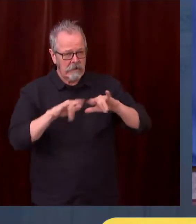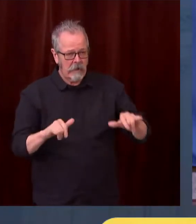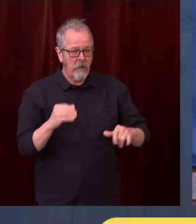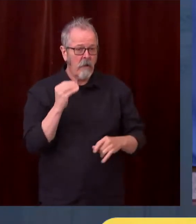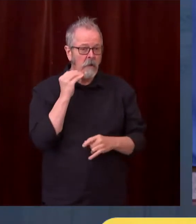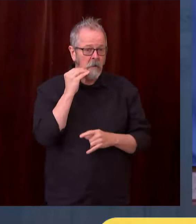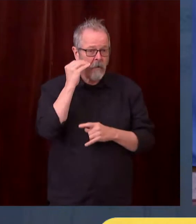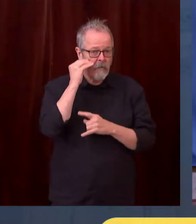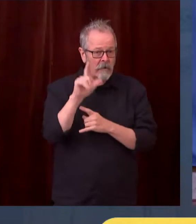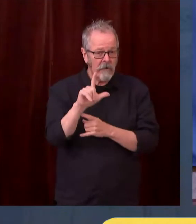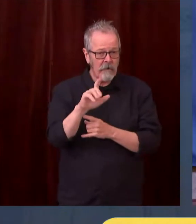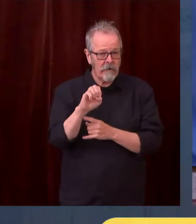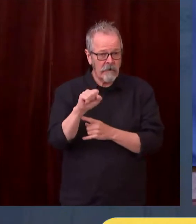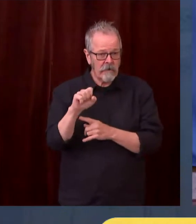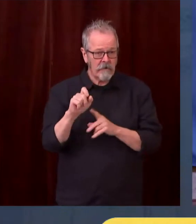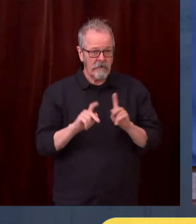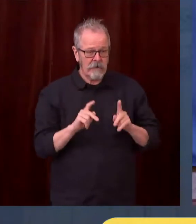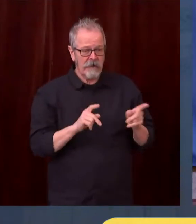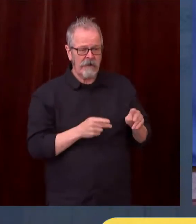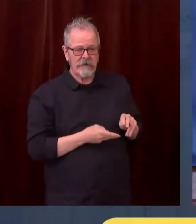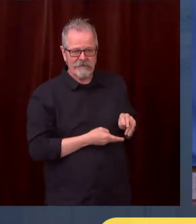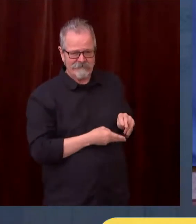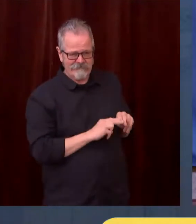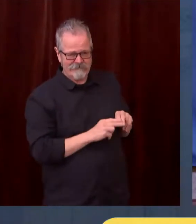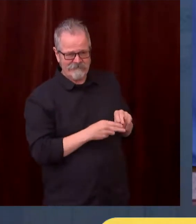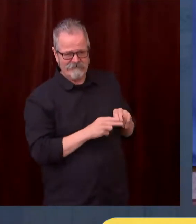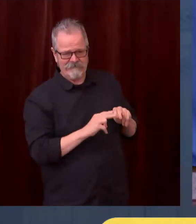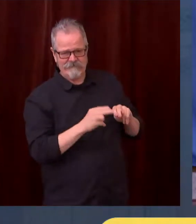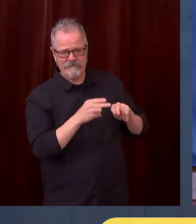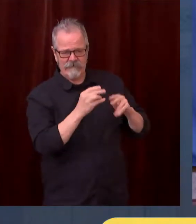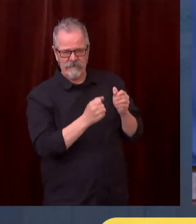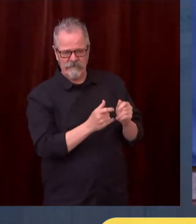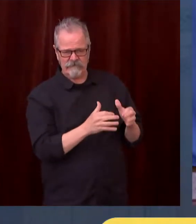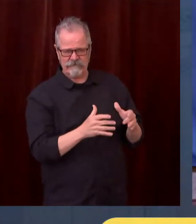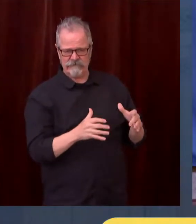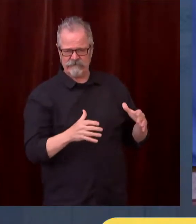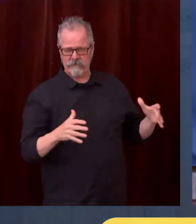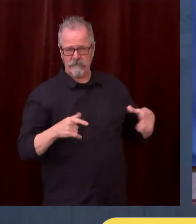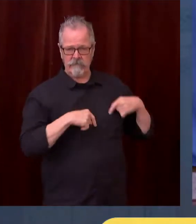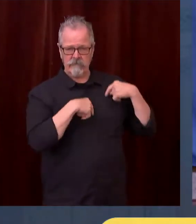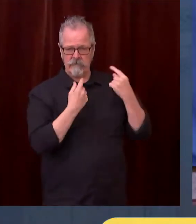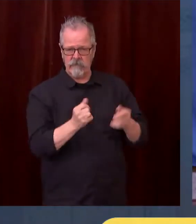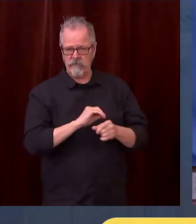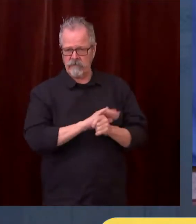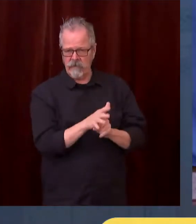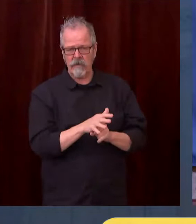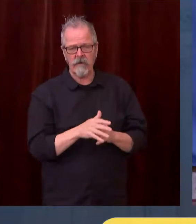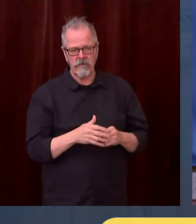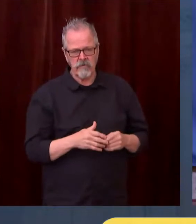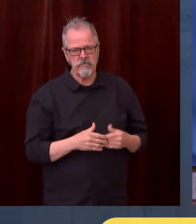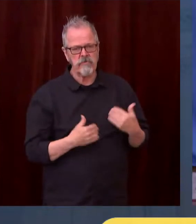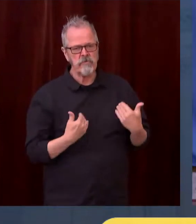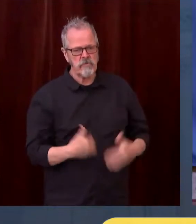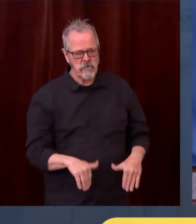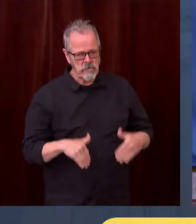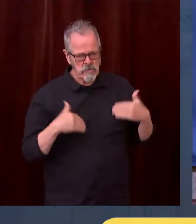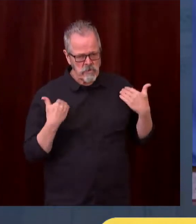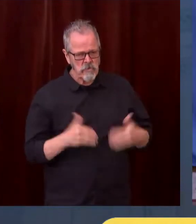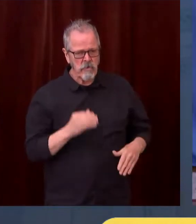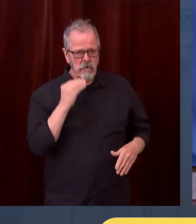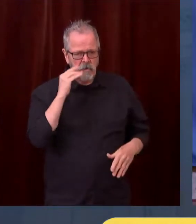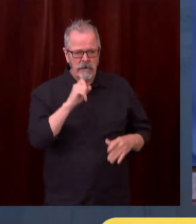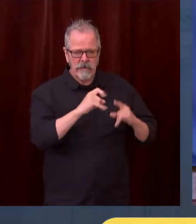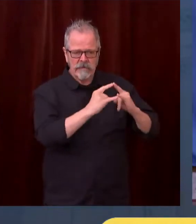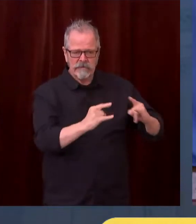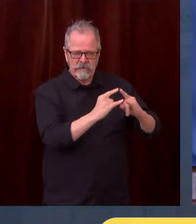since the legislature started this session, really two new dynamics have taken place. One, the COVID pandemic has